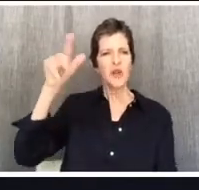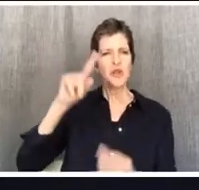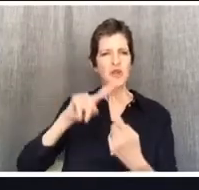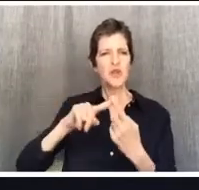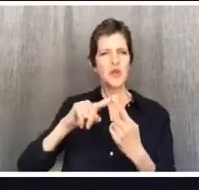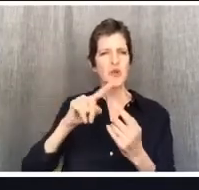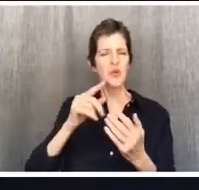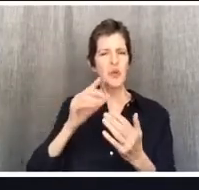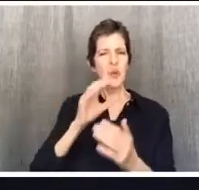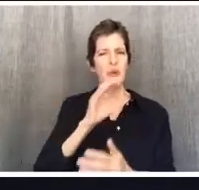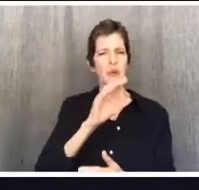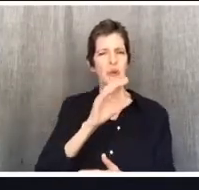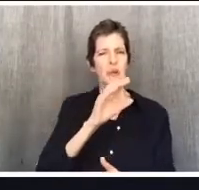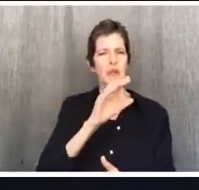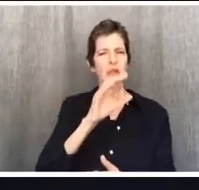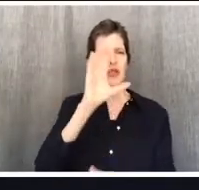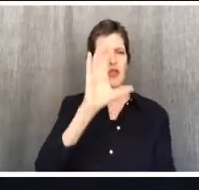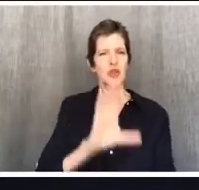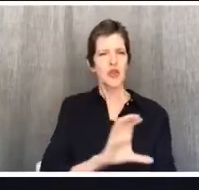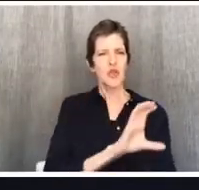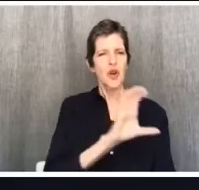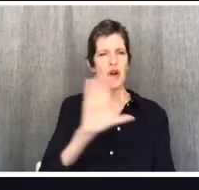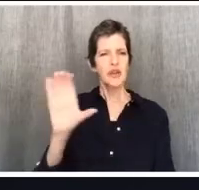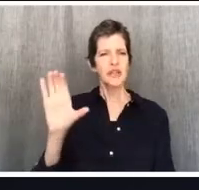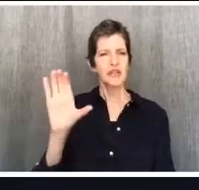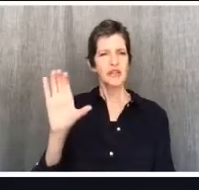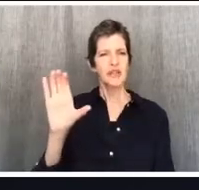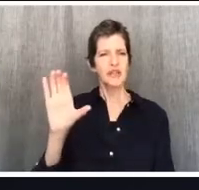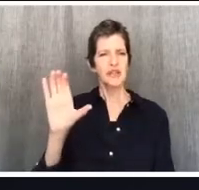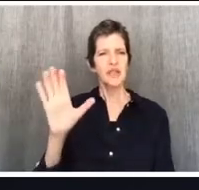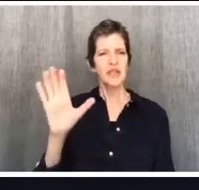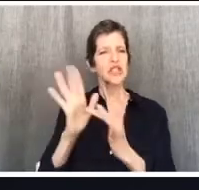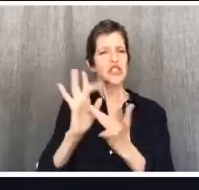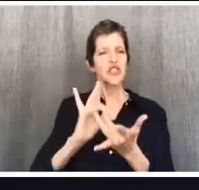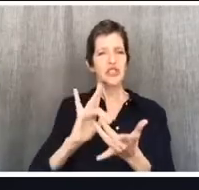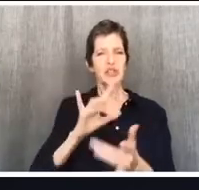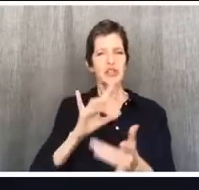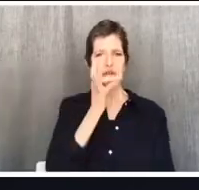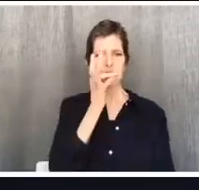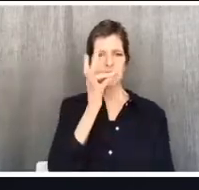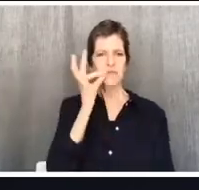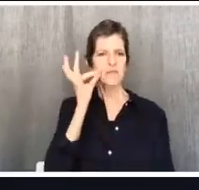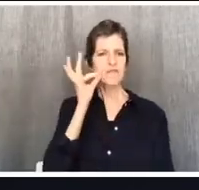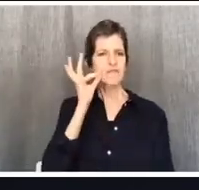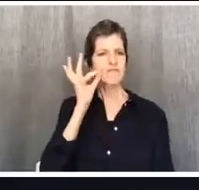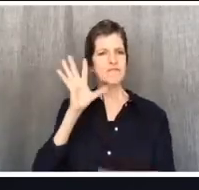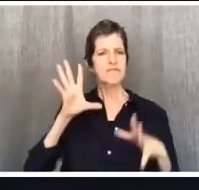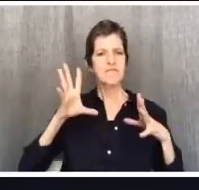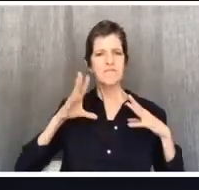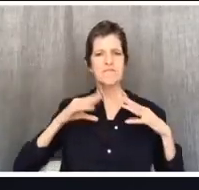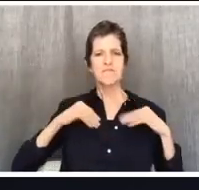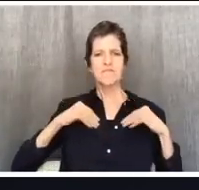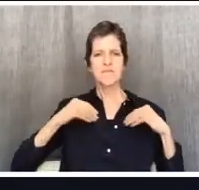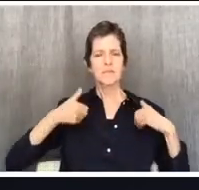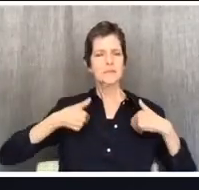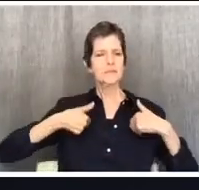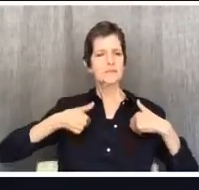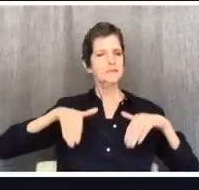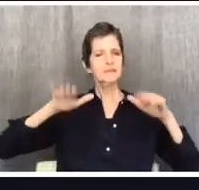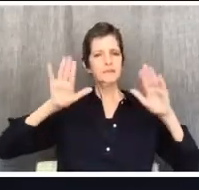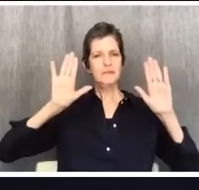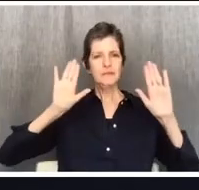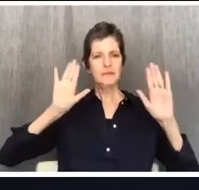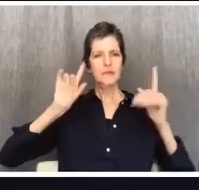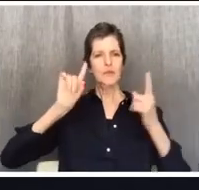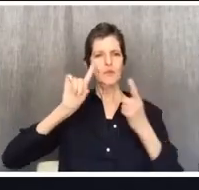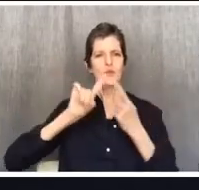he died before he stood on his rights. Jesus lived a life of self-sacrifice, not a life of self